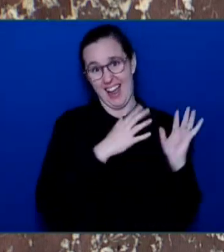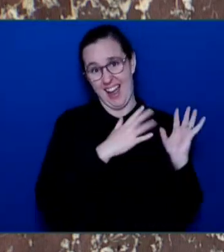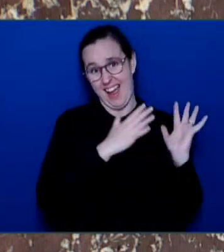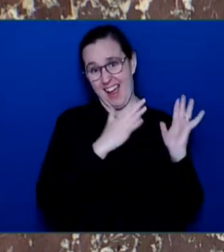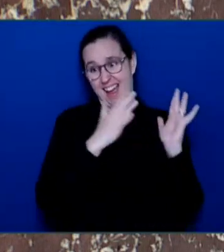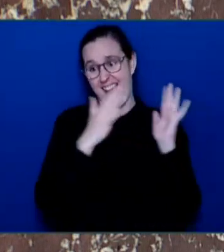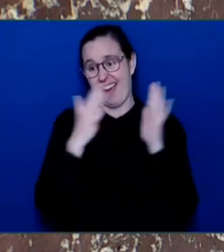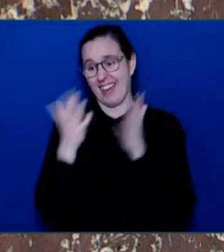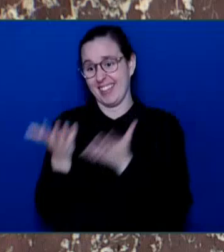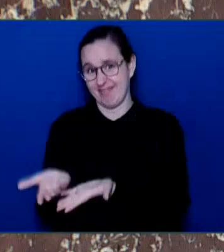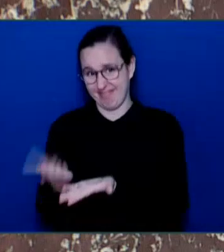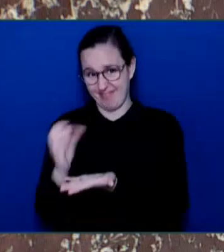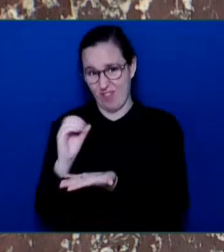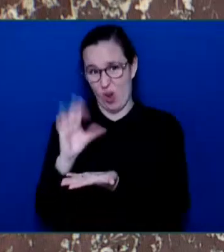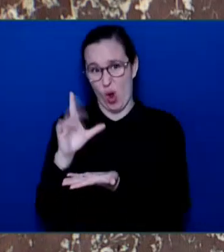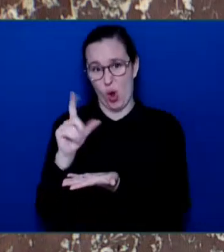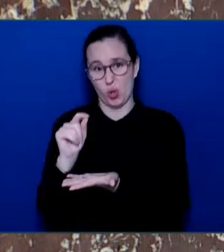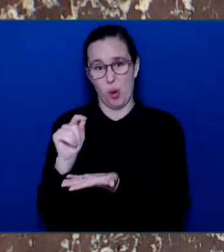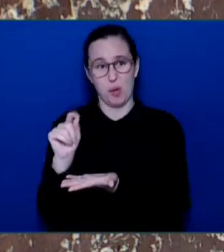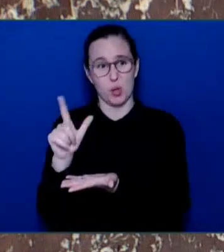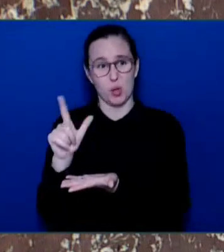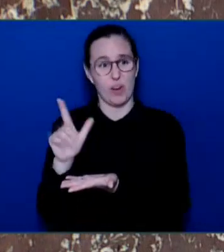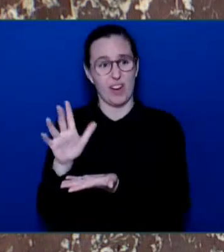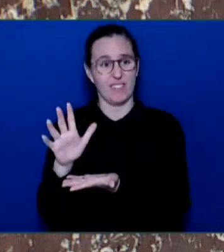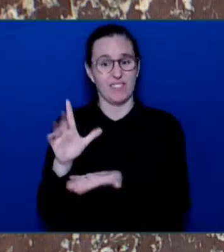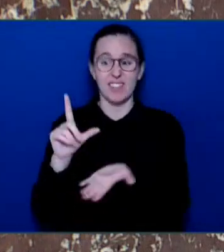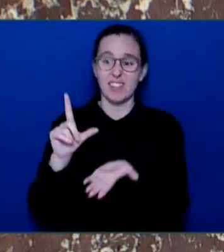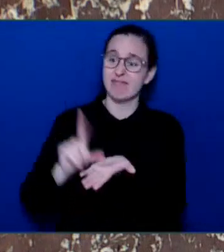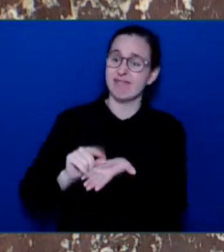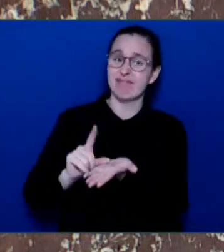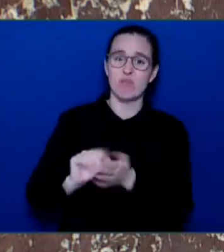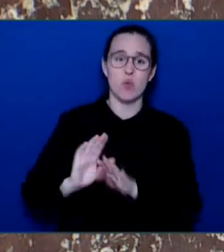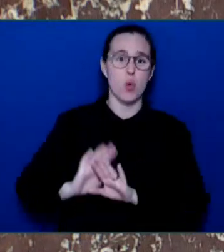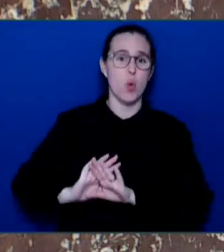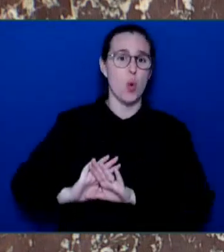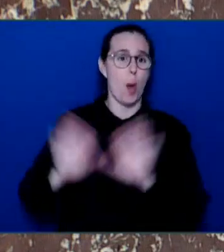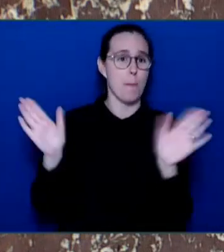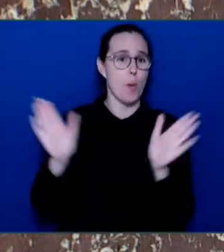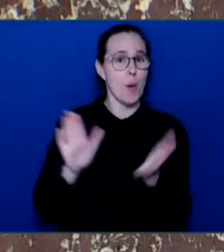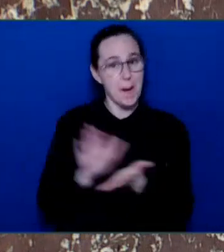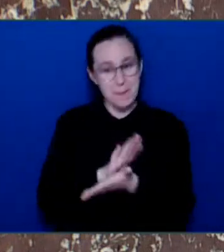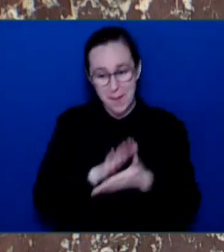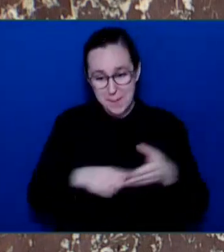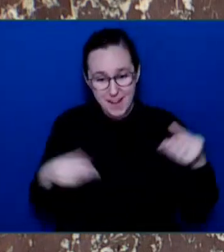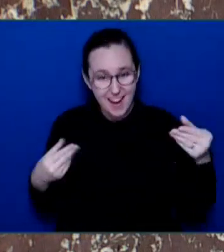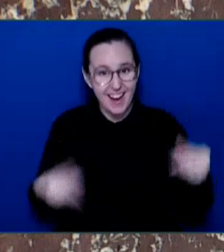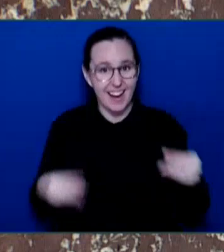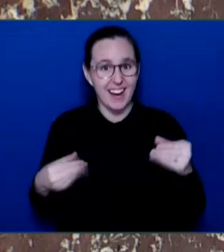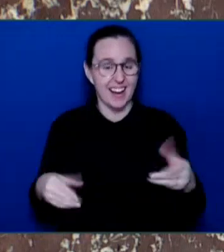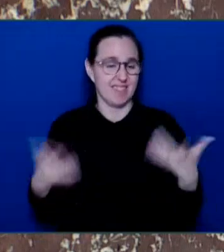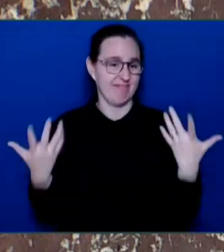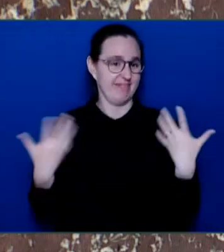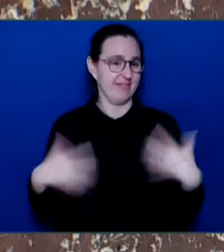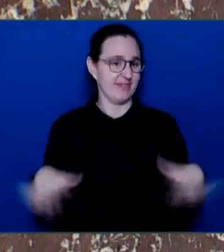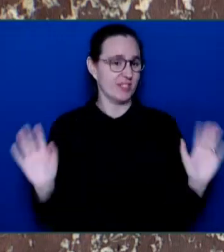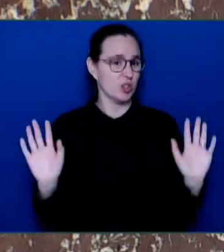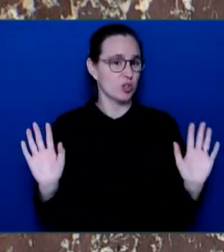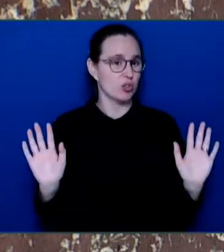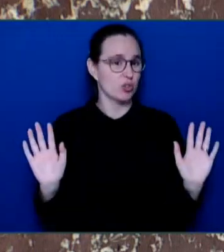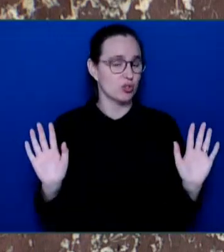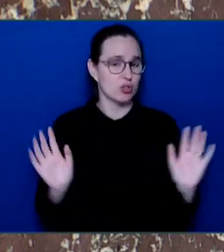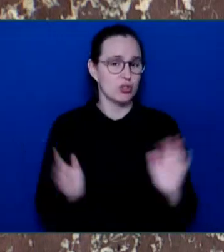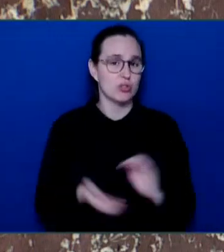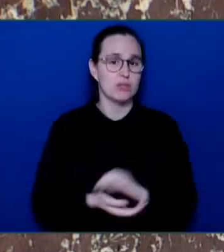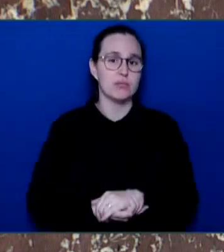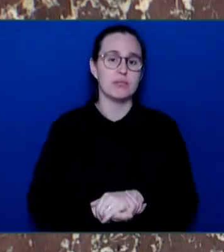publications. Kamloops this week always, as all media does in Kamloops, punched above their weight for many, many